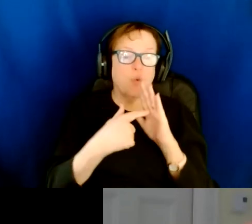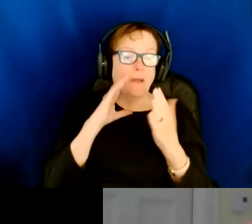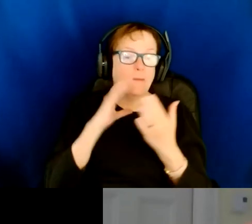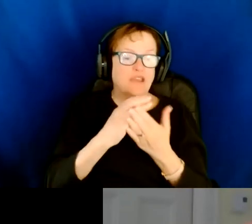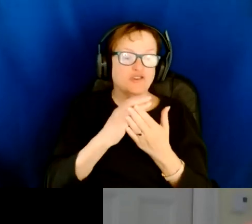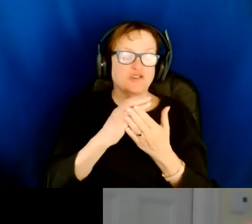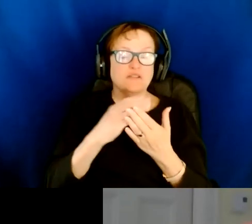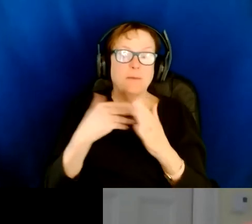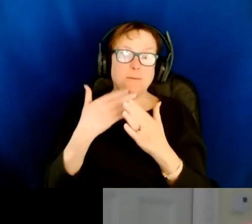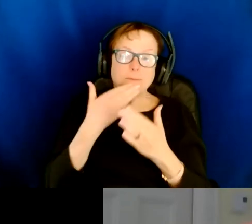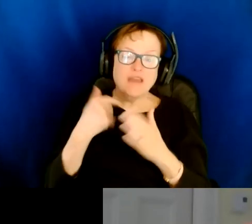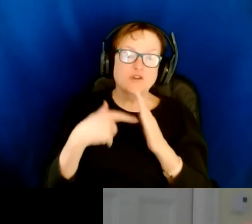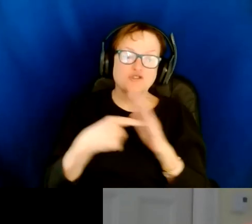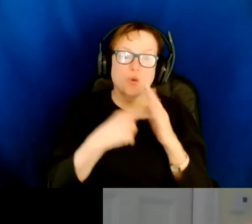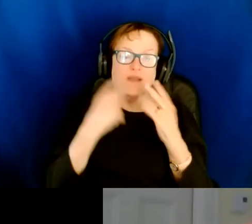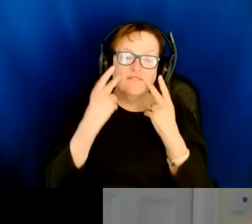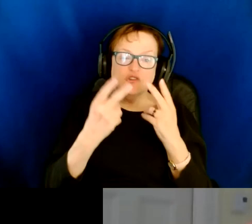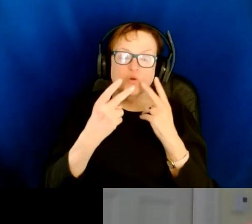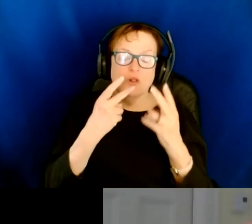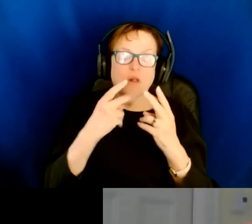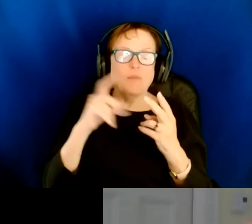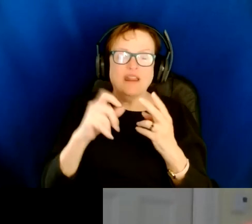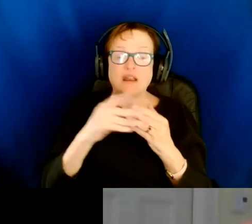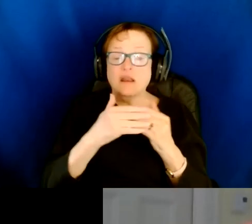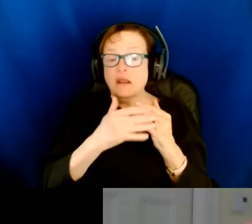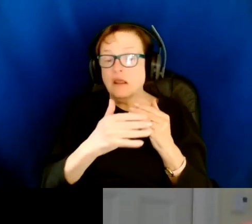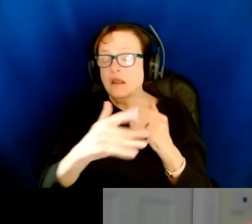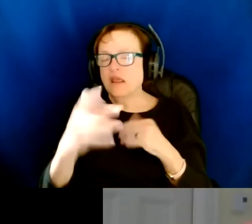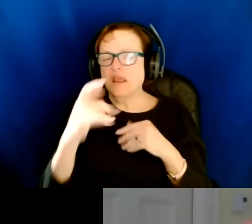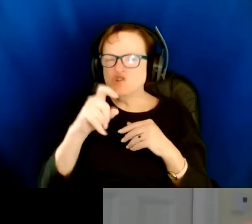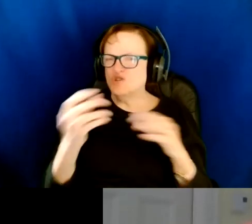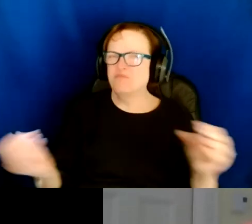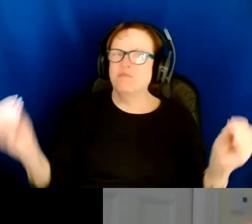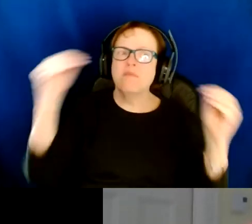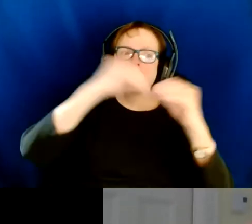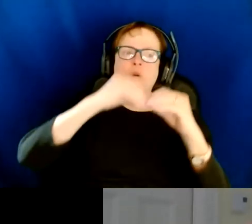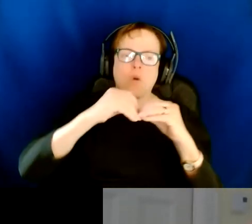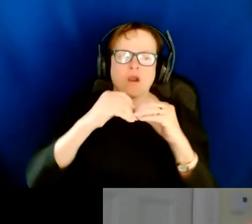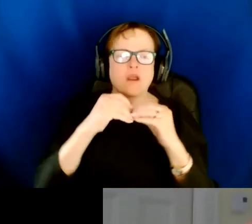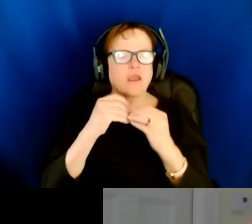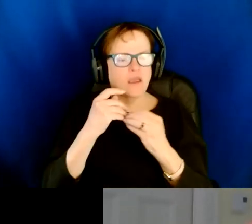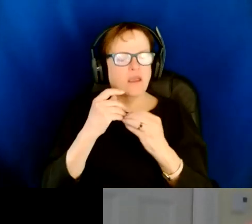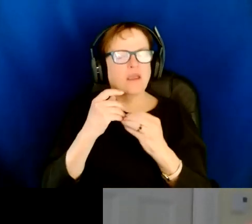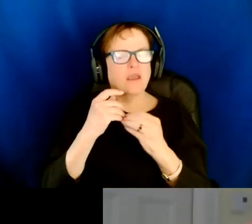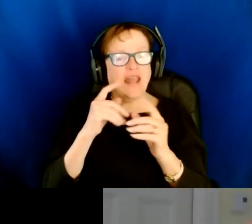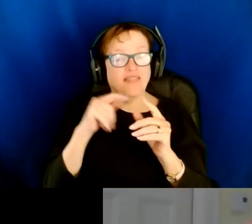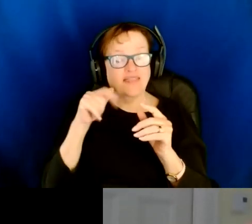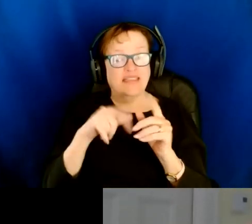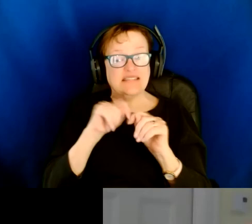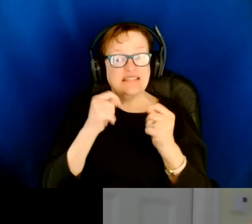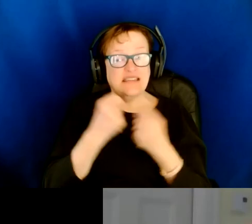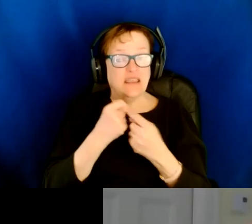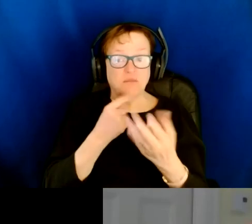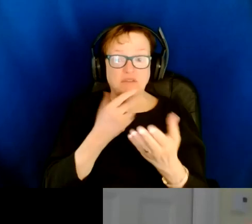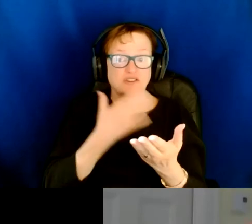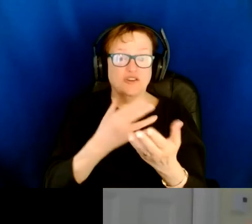web, but it can do, it should be able to do much more. And that requires additional development for which our current team is probably best placed to do